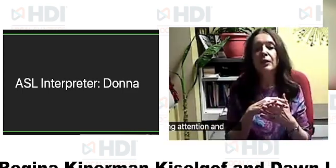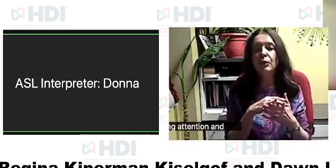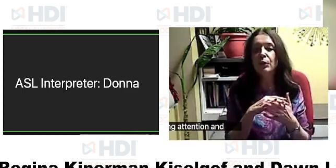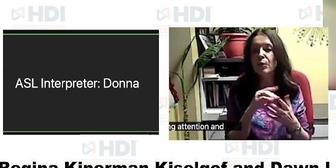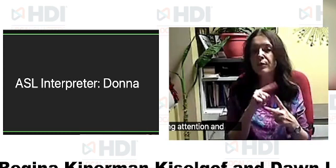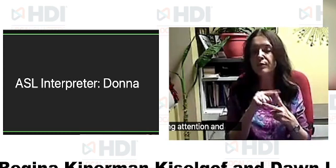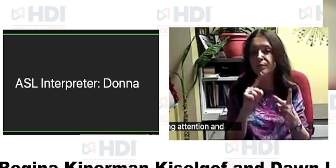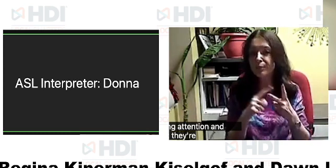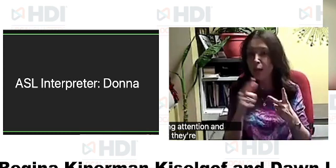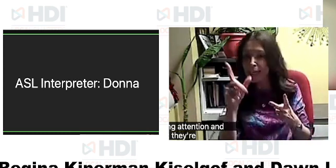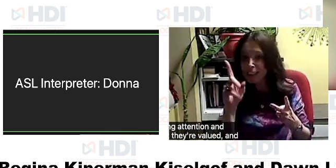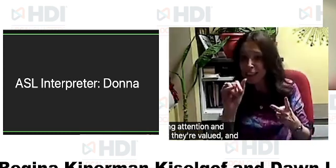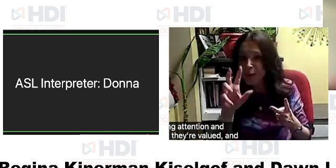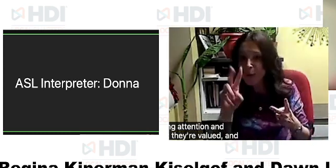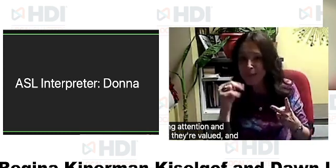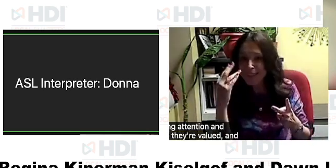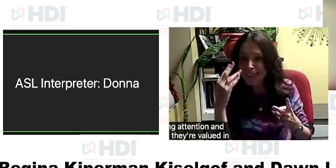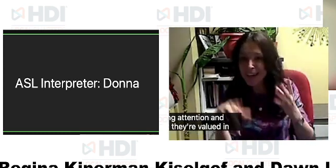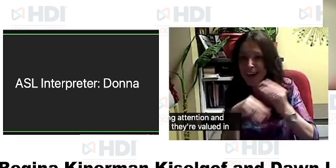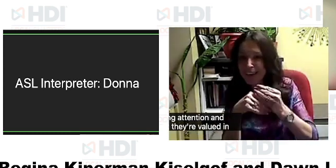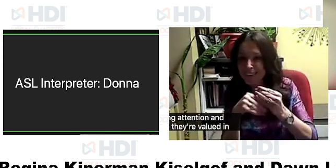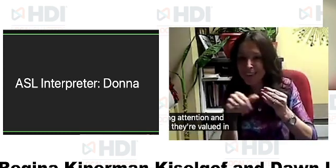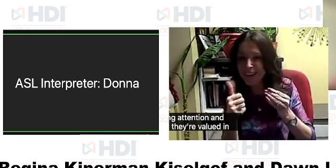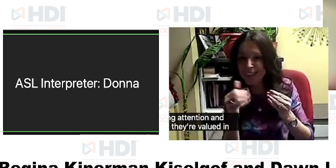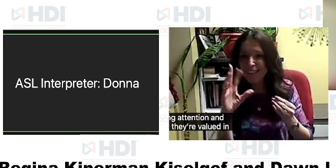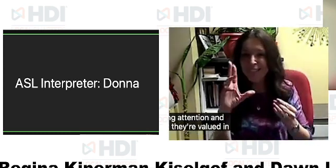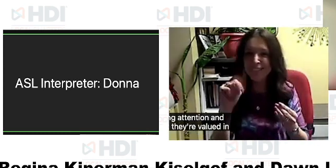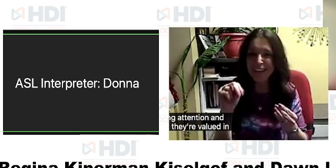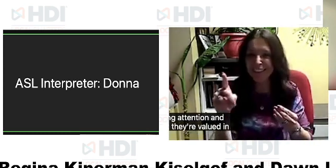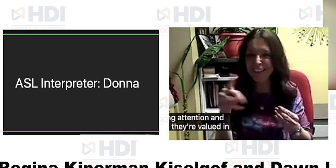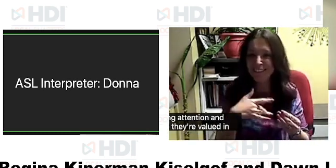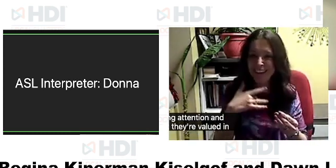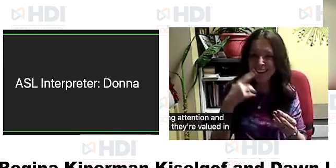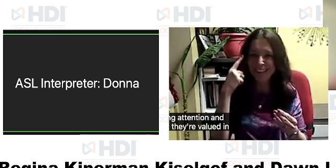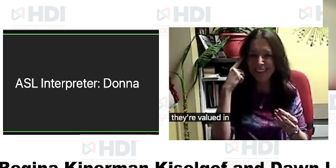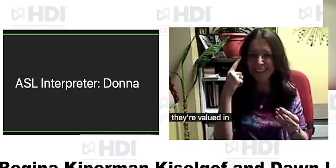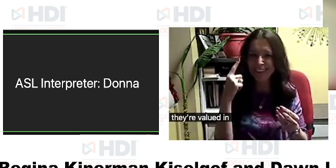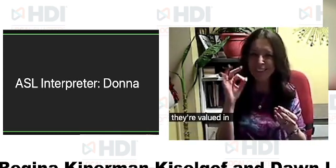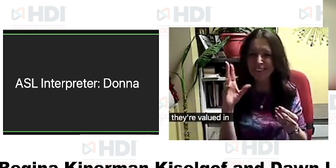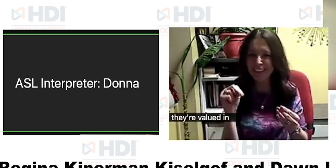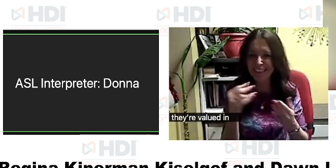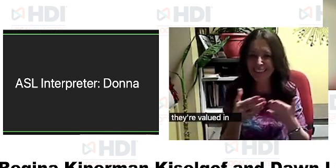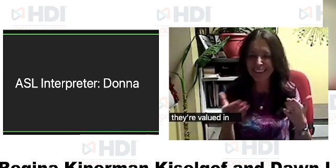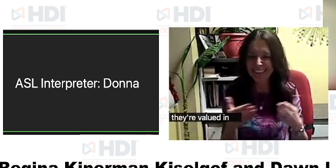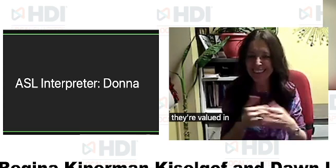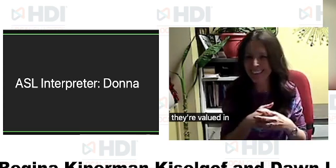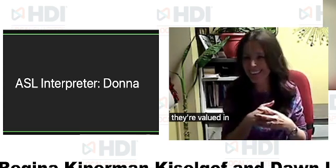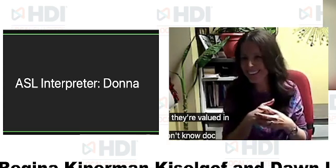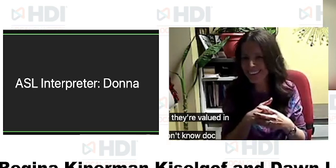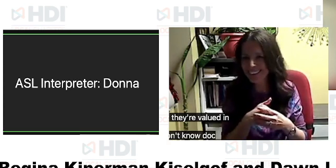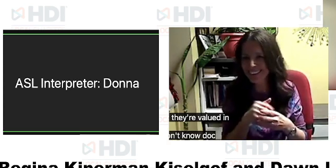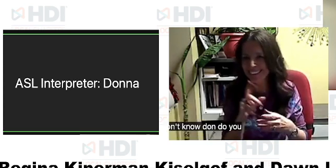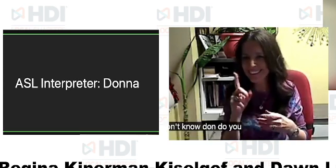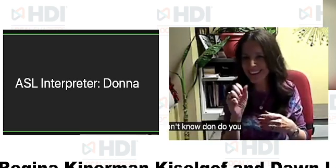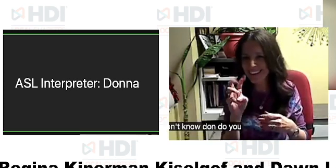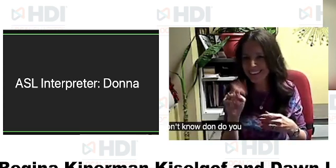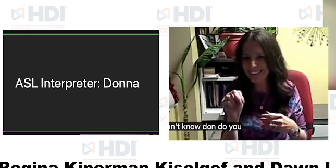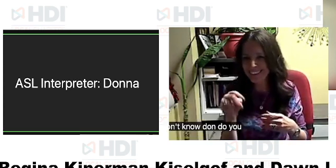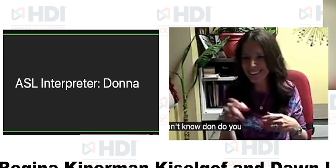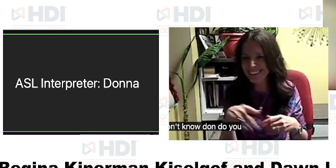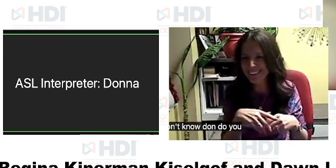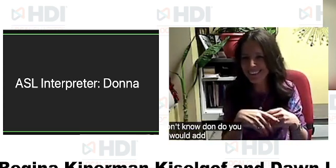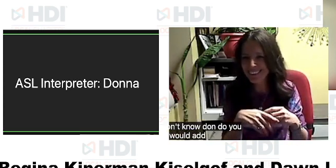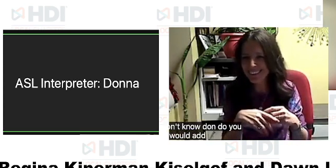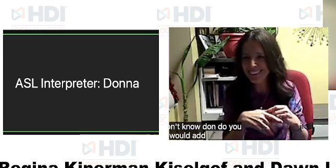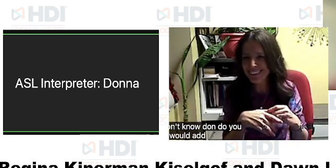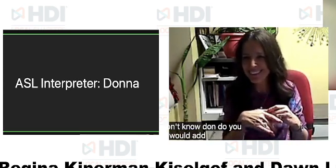that they're valued and listening to them so keeping um great eye contact i don't know don do you have any other fun things you would add